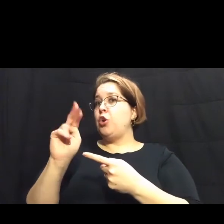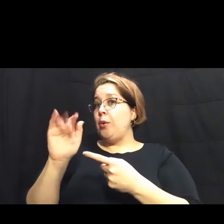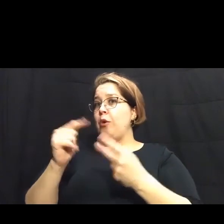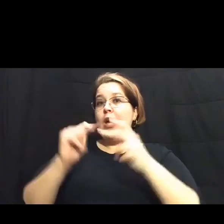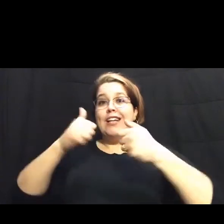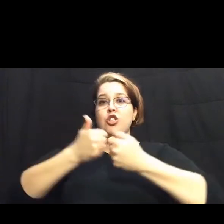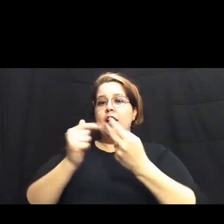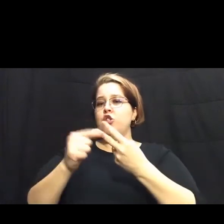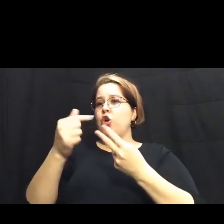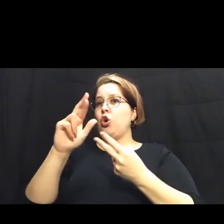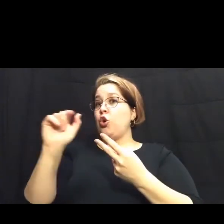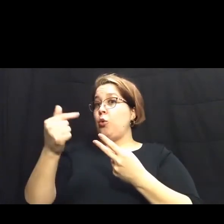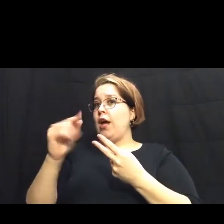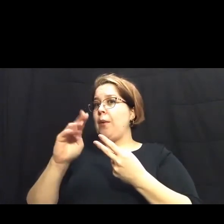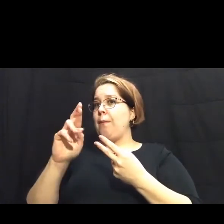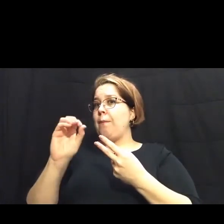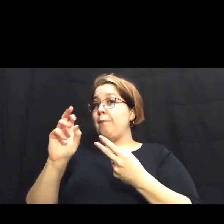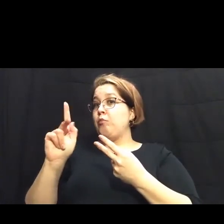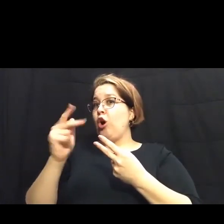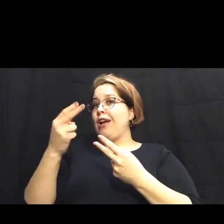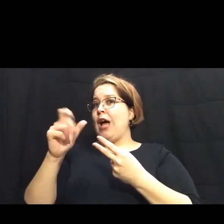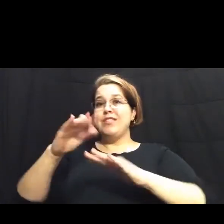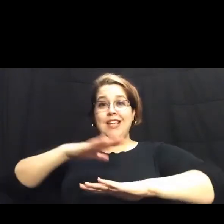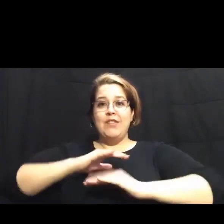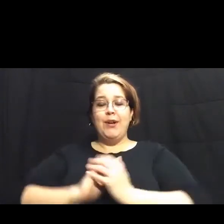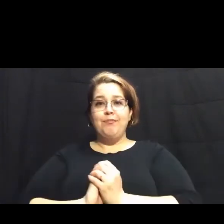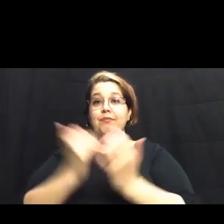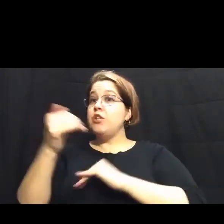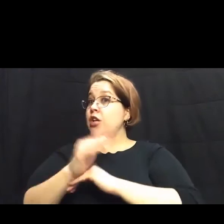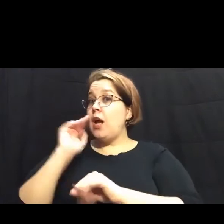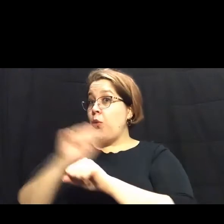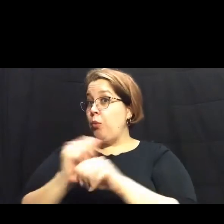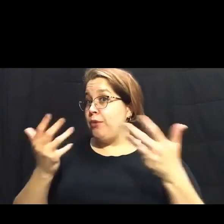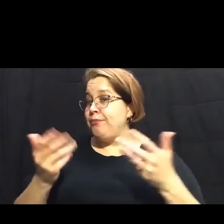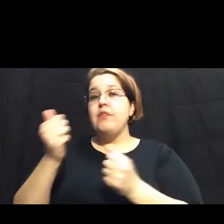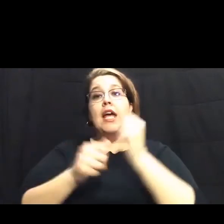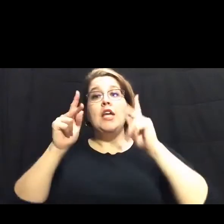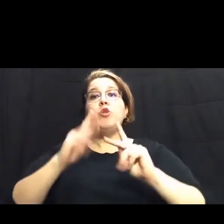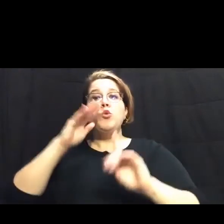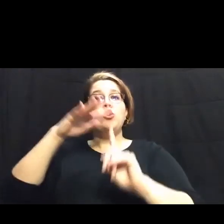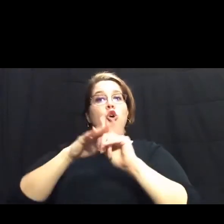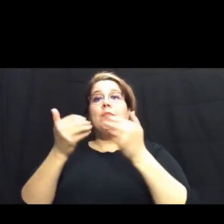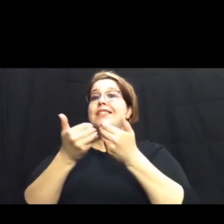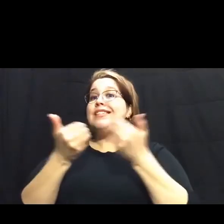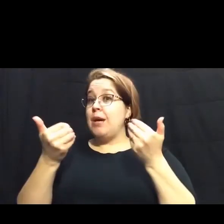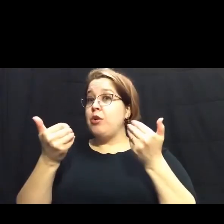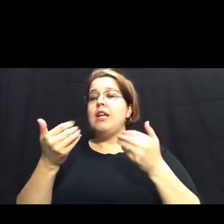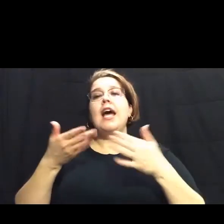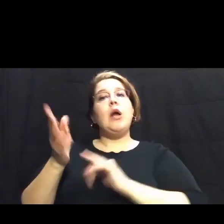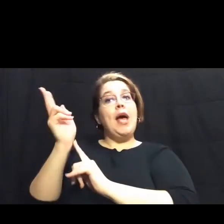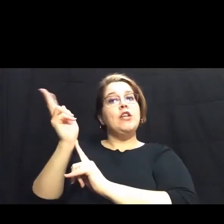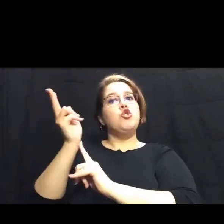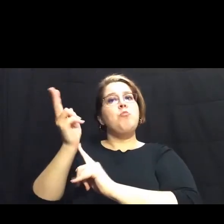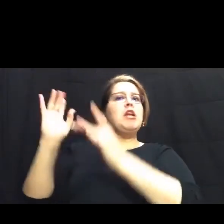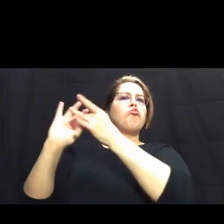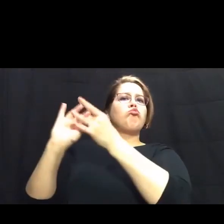Brockhouse meet that test today. Here's how tonight will work. Each candidate will appear separately and give a two minute opening statement